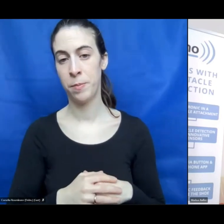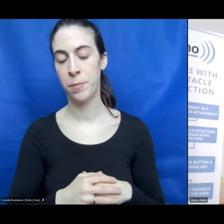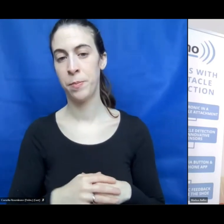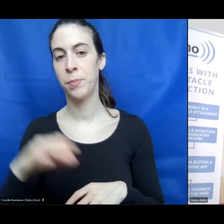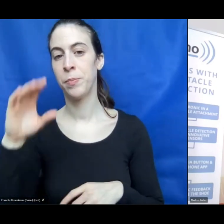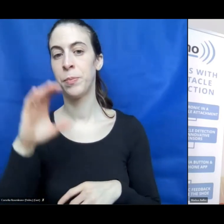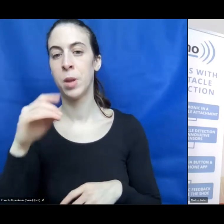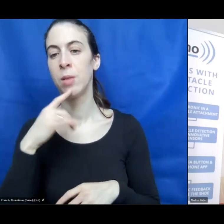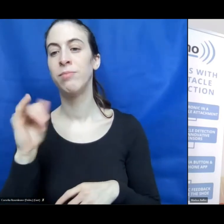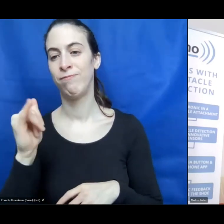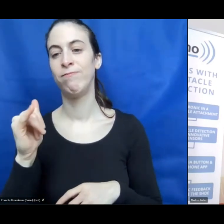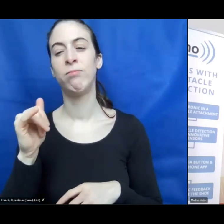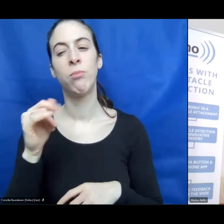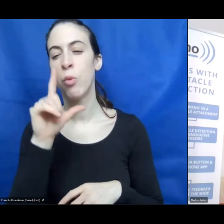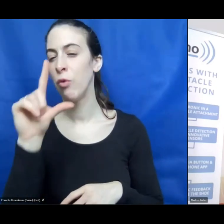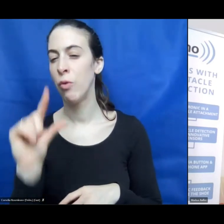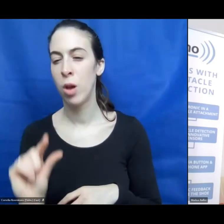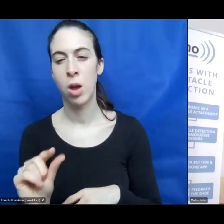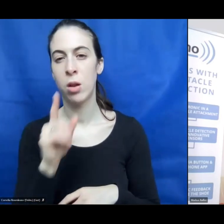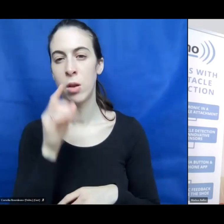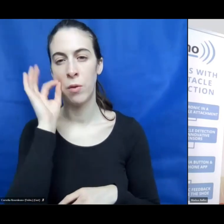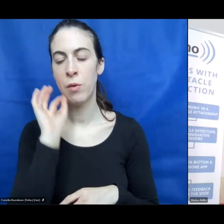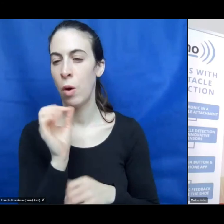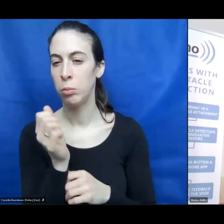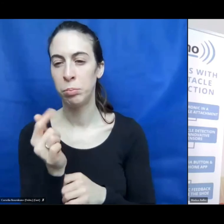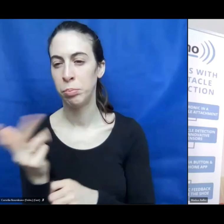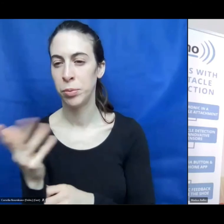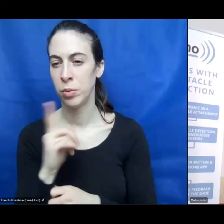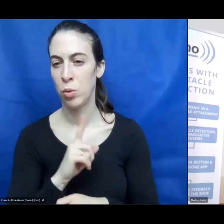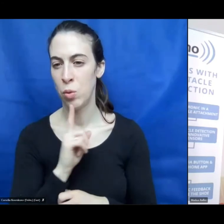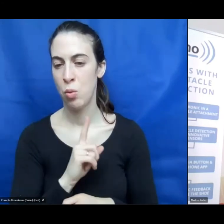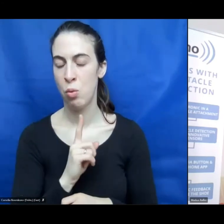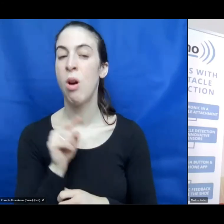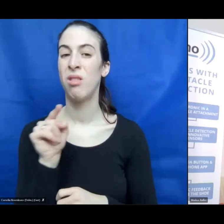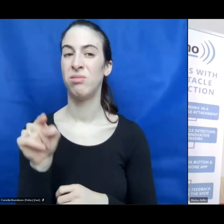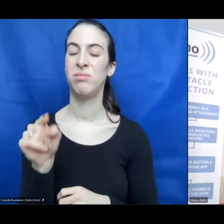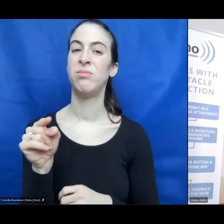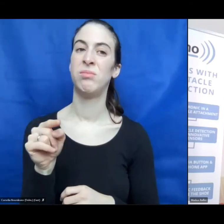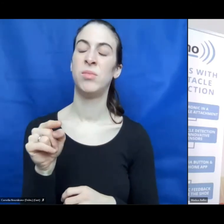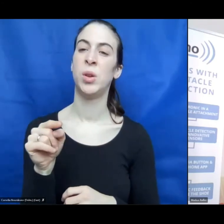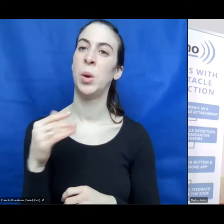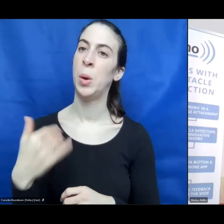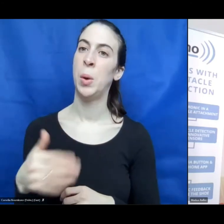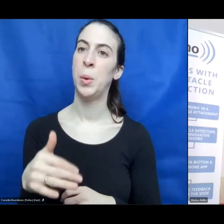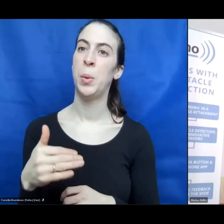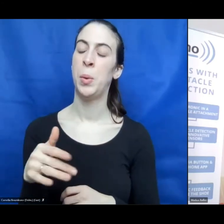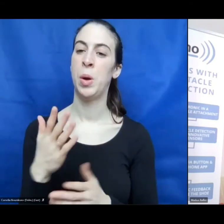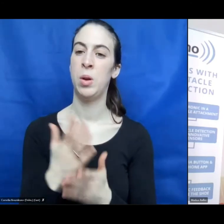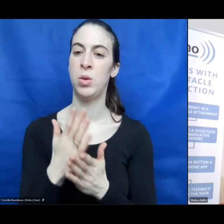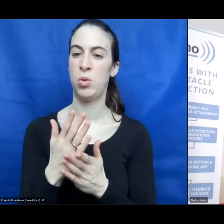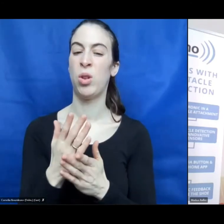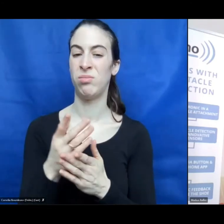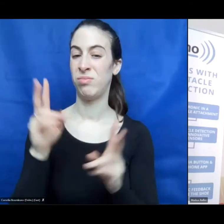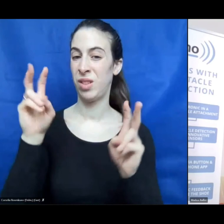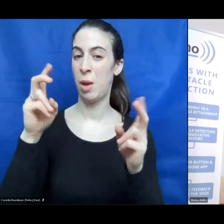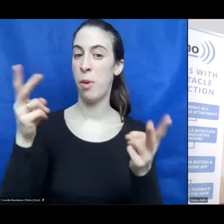very low number, that's clear. And I think that should be a very important topic